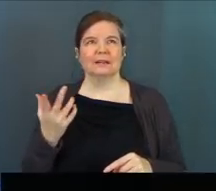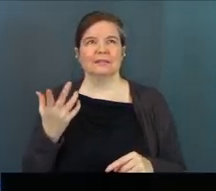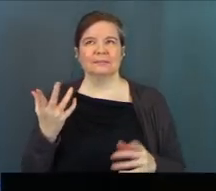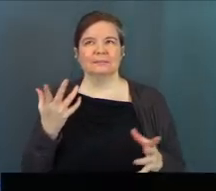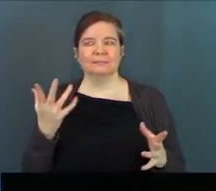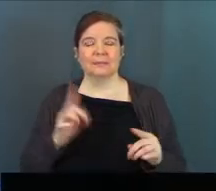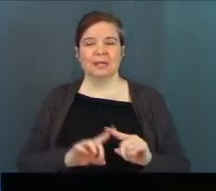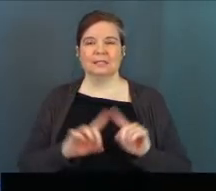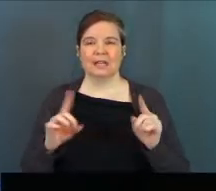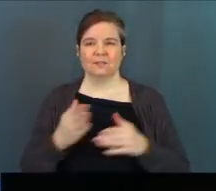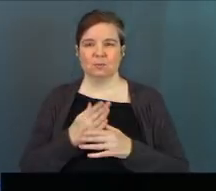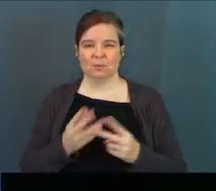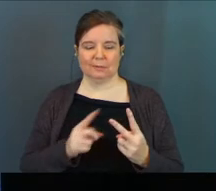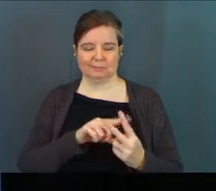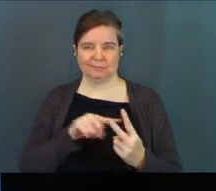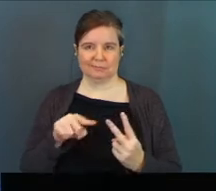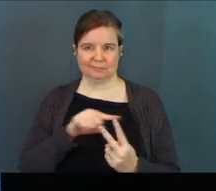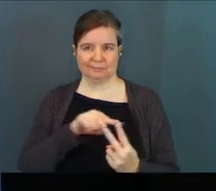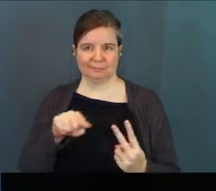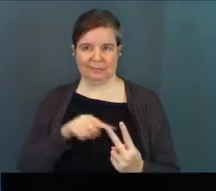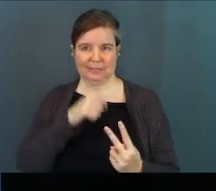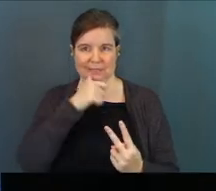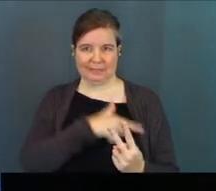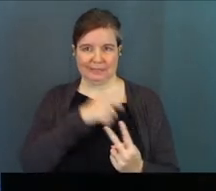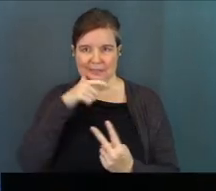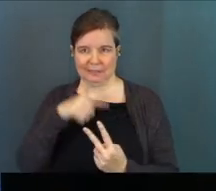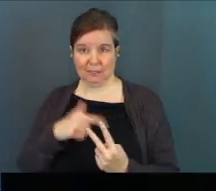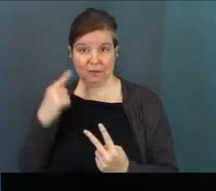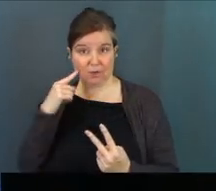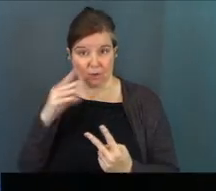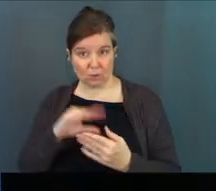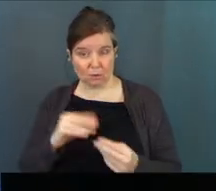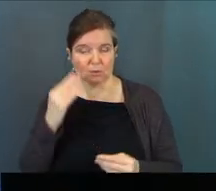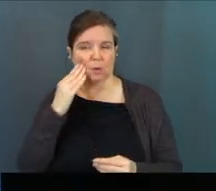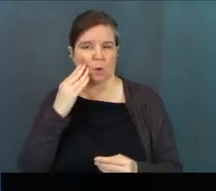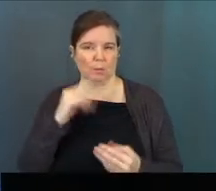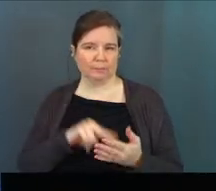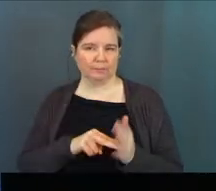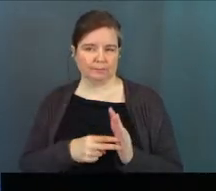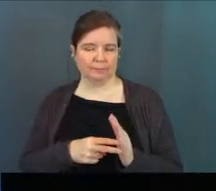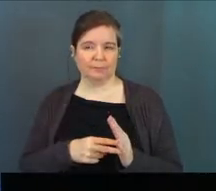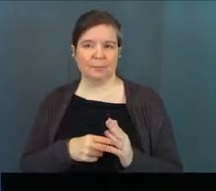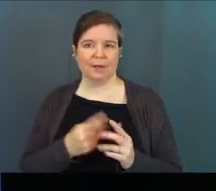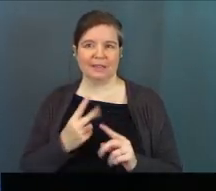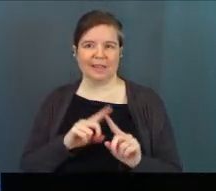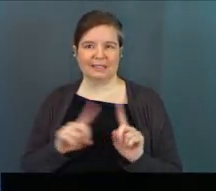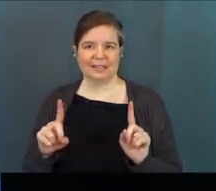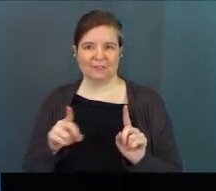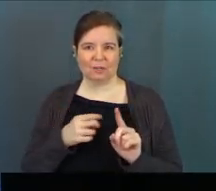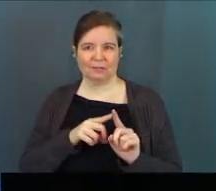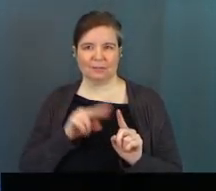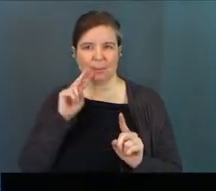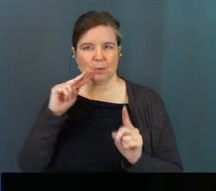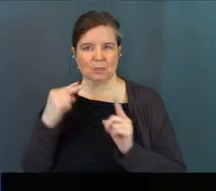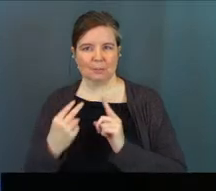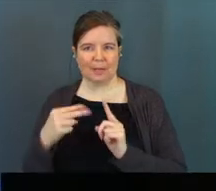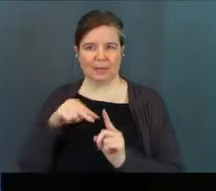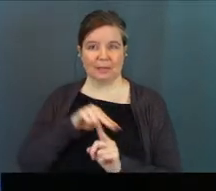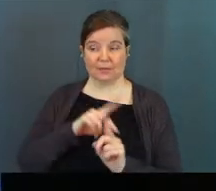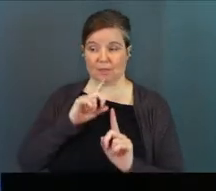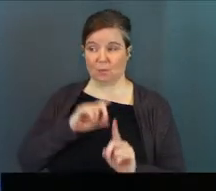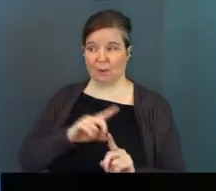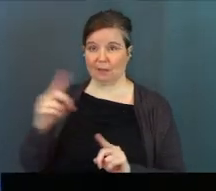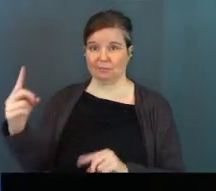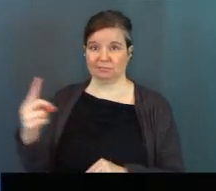a difference between the sisters happen. Again, if you've heard this story, you know what I'm talking about, but they kind of, they take different routes in their response to the King of